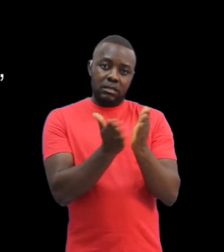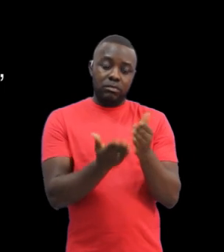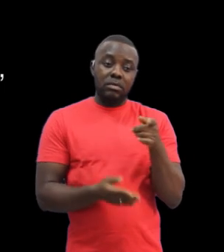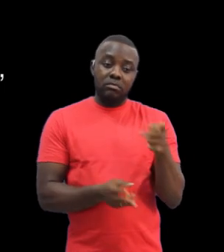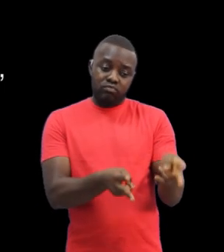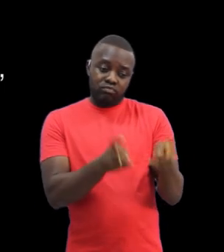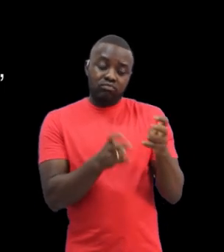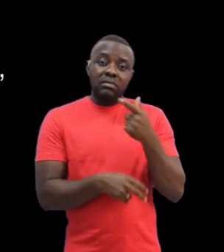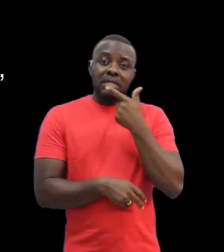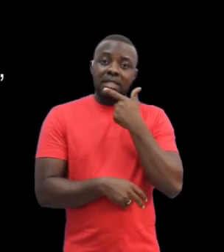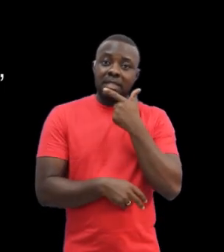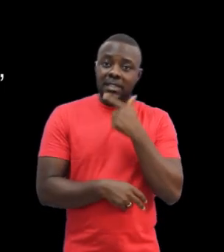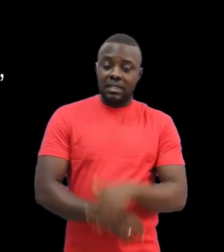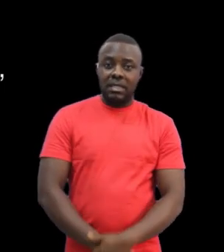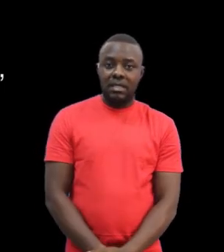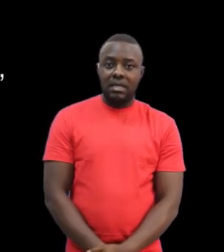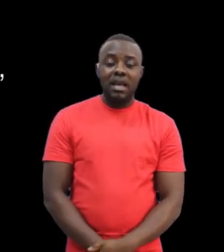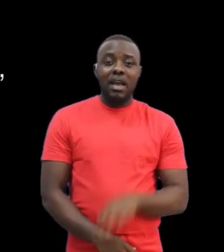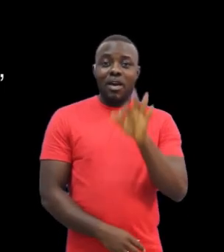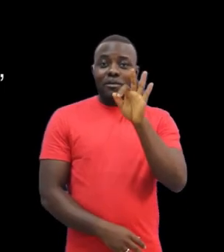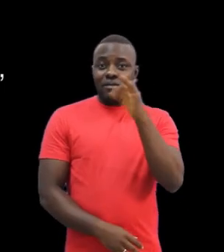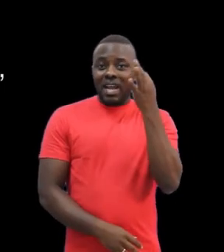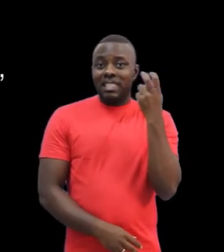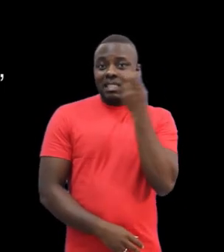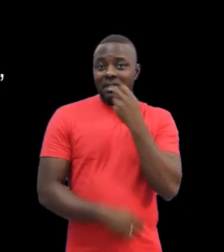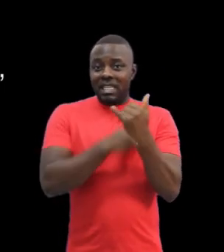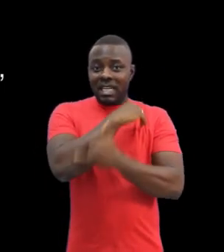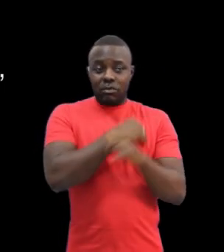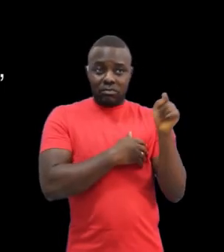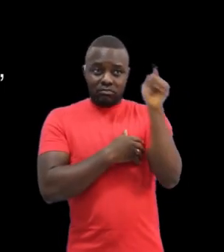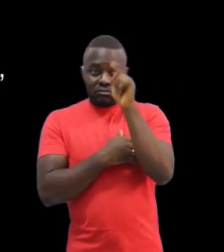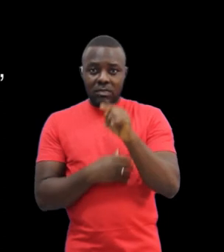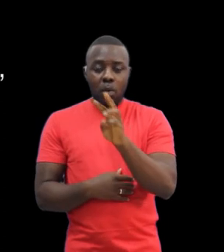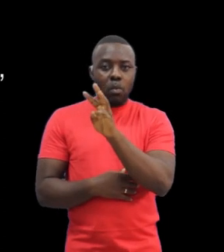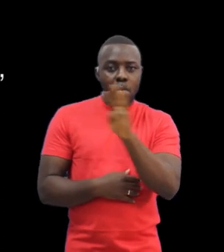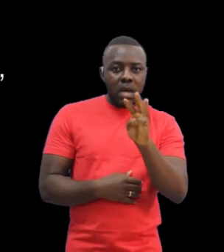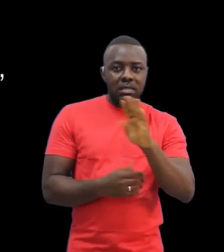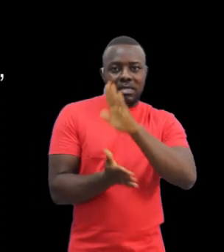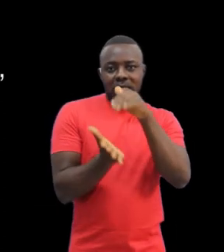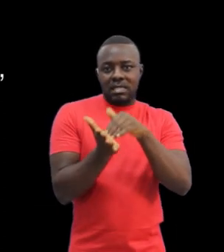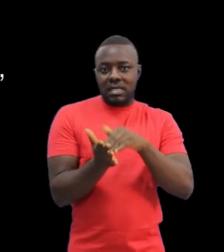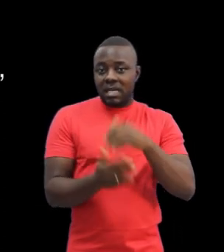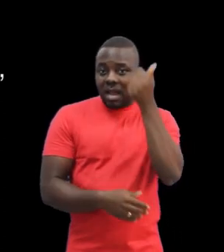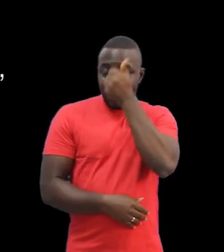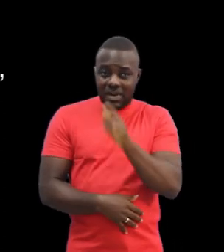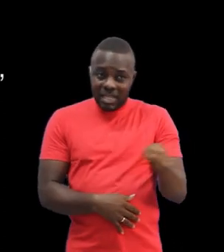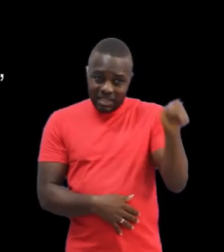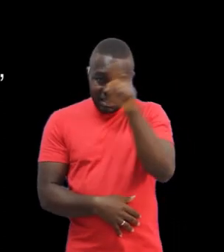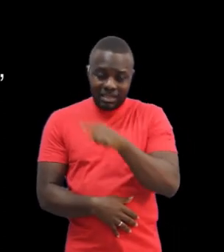colonial languages also intersected through deaf communities. Writing that, Langue de Signe Franco-Africaine,